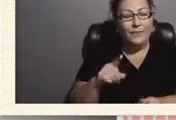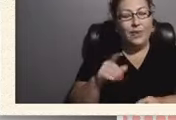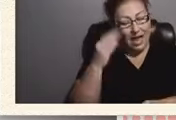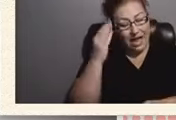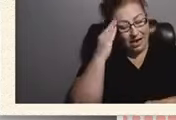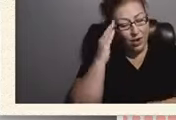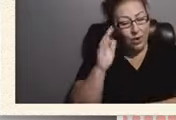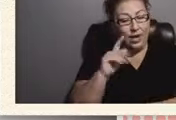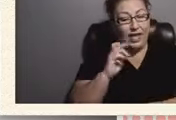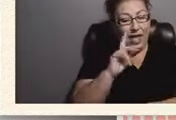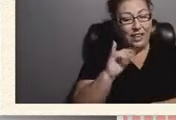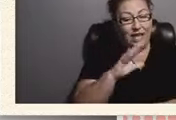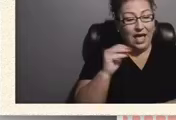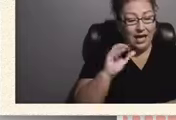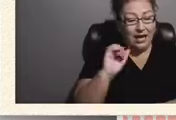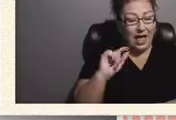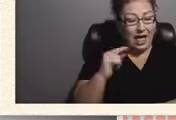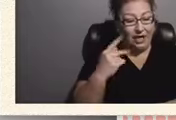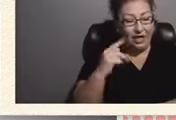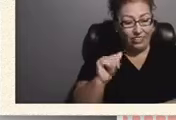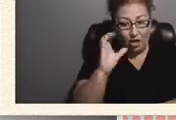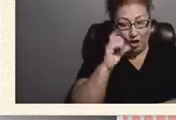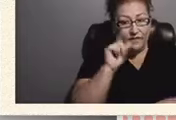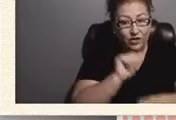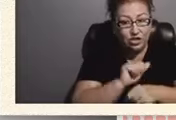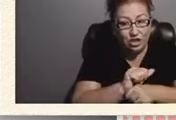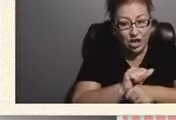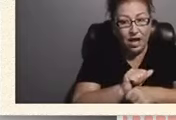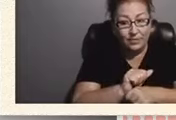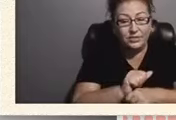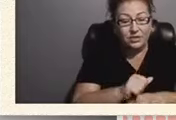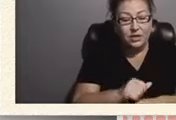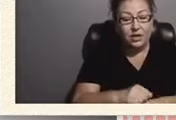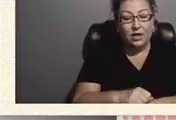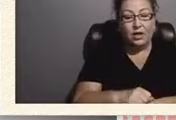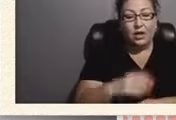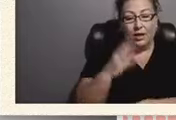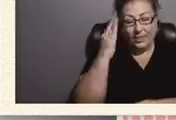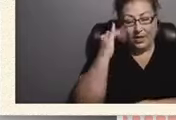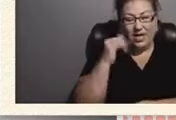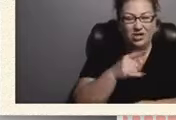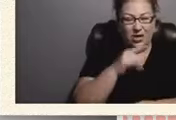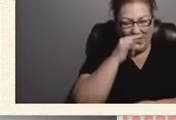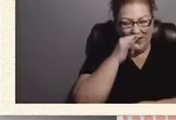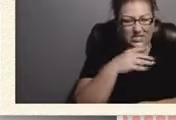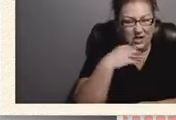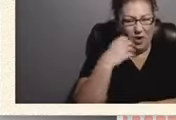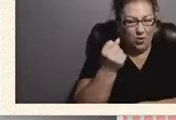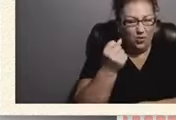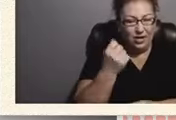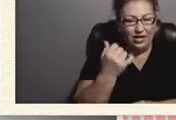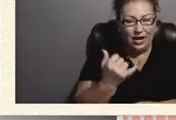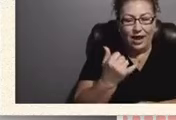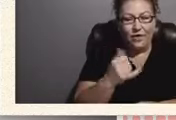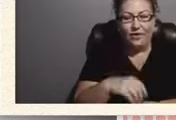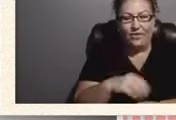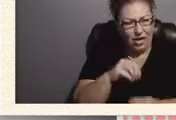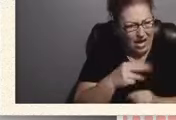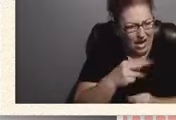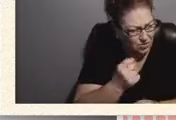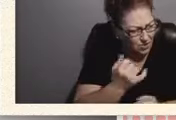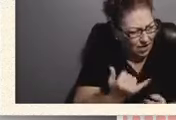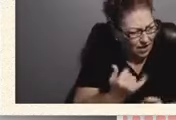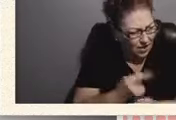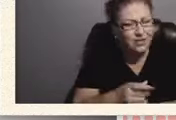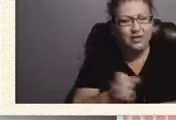are looking for jobs for your, your kids because they're in the older generation. Chris is, we're in high school now. Yes.